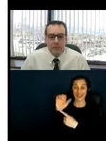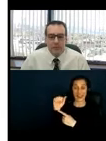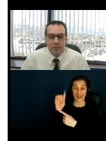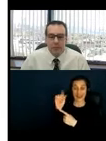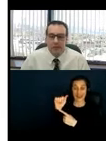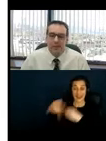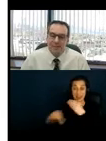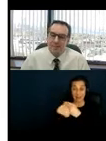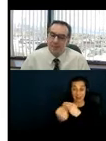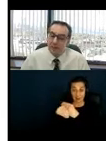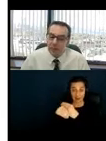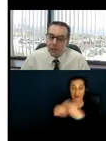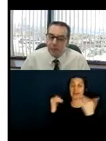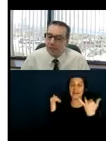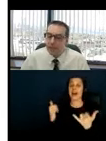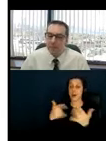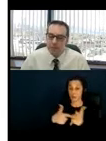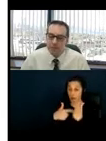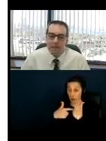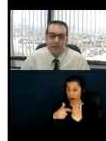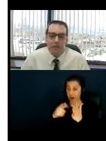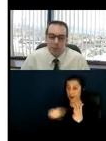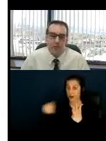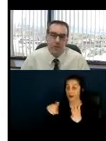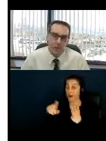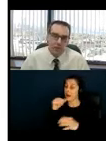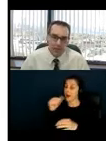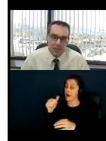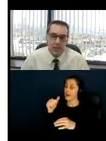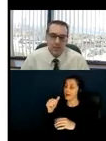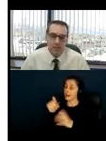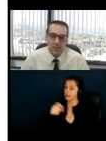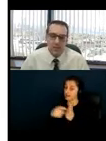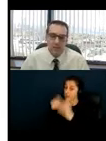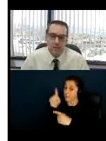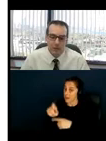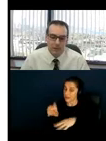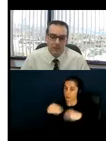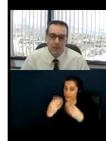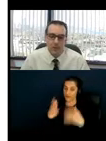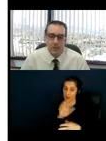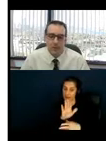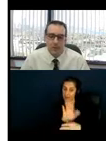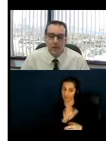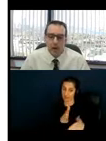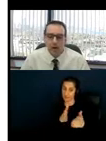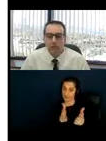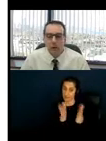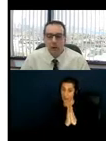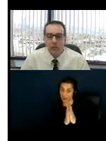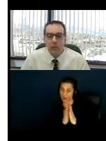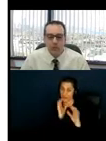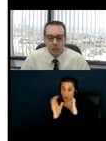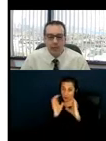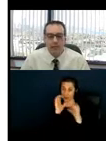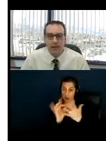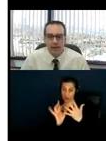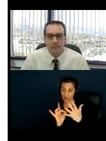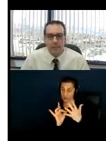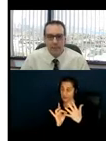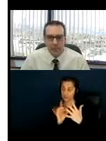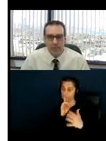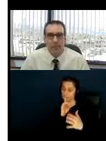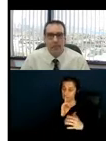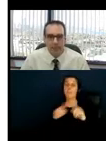to, while not necessarily obligated to provide the requested communication options, they are required to ensure that